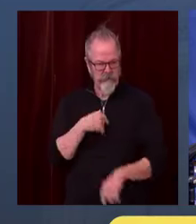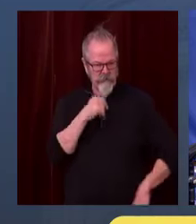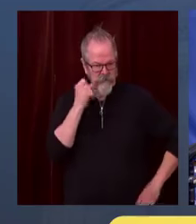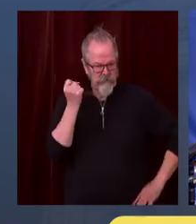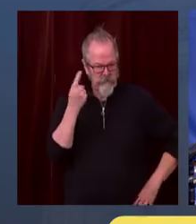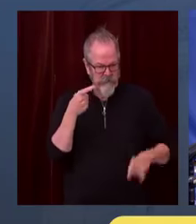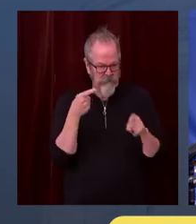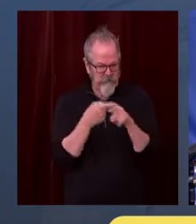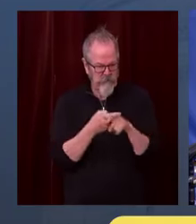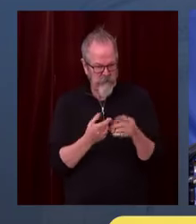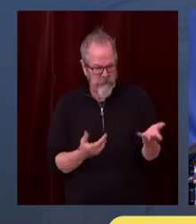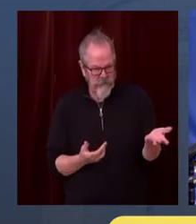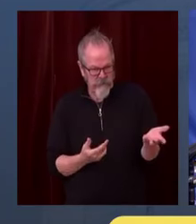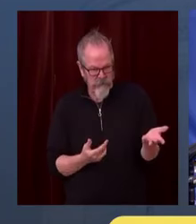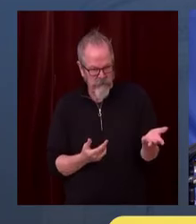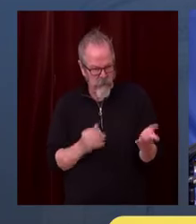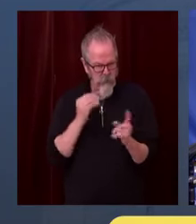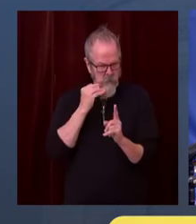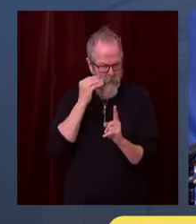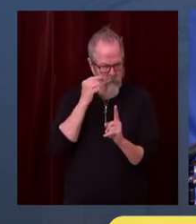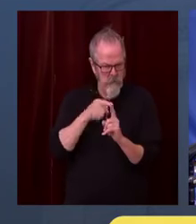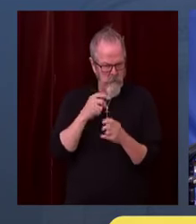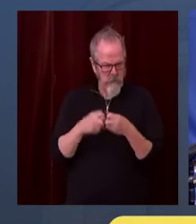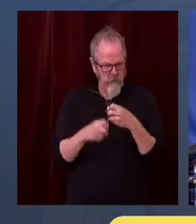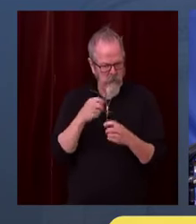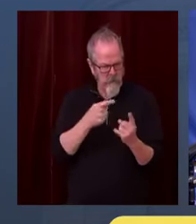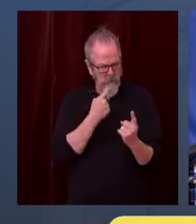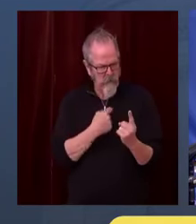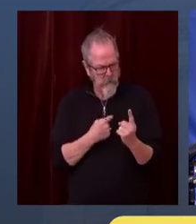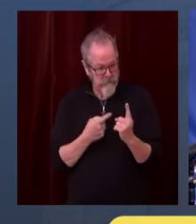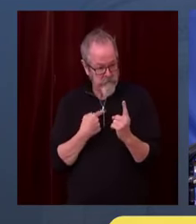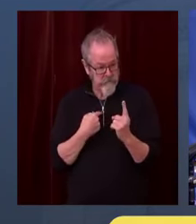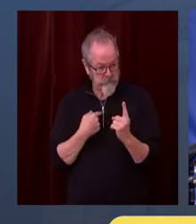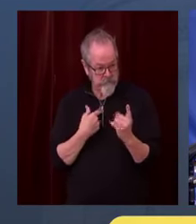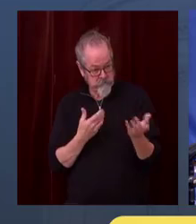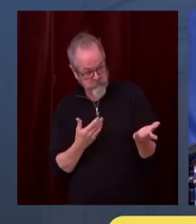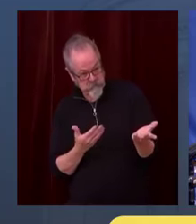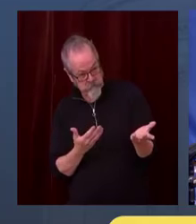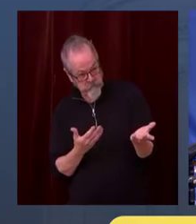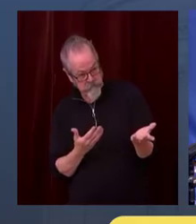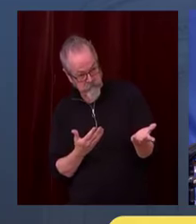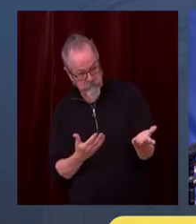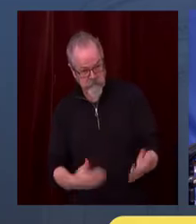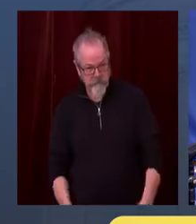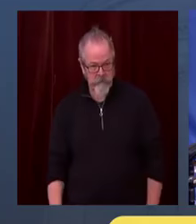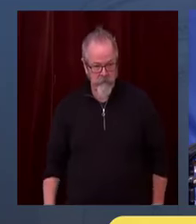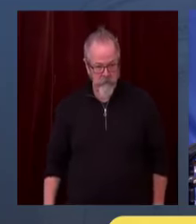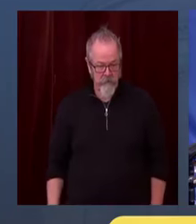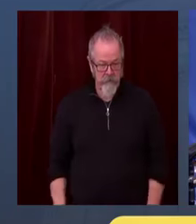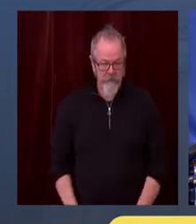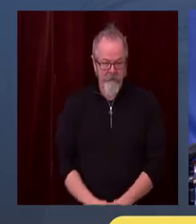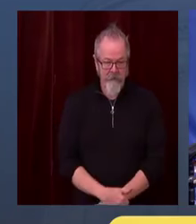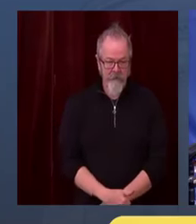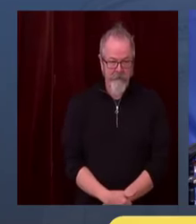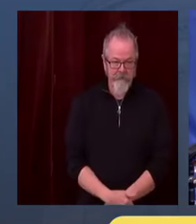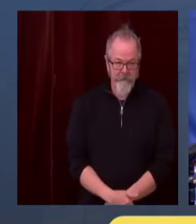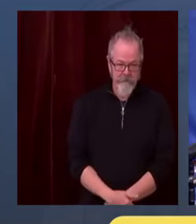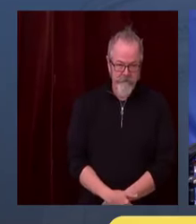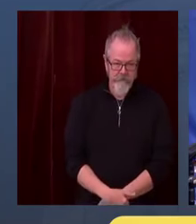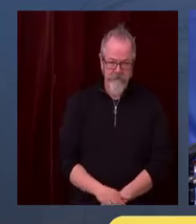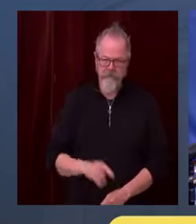COVID test requirements for home gatherings? Yeah, thanks for those two questions. Look, we have to